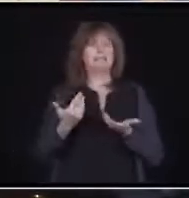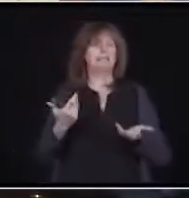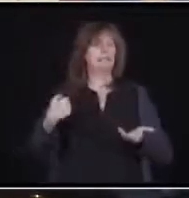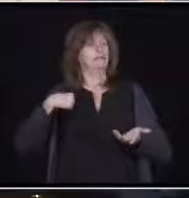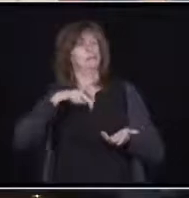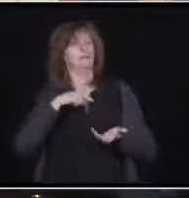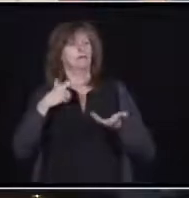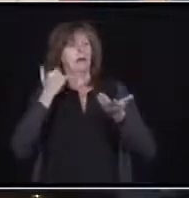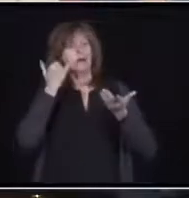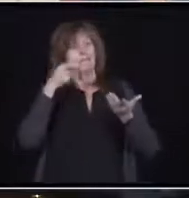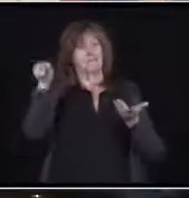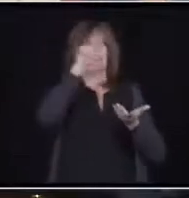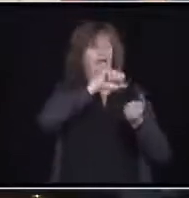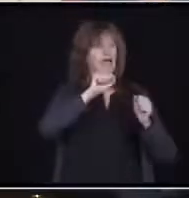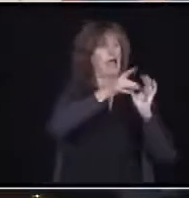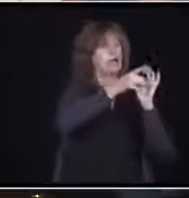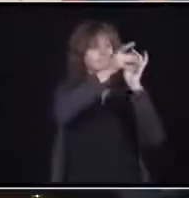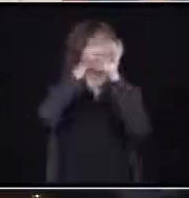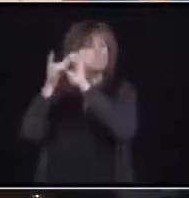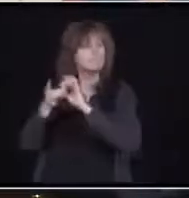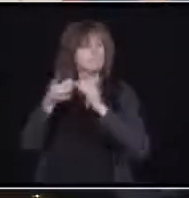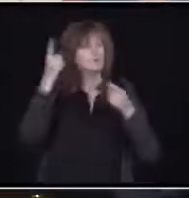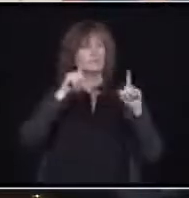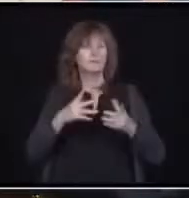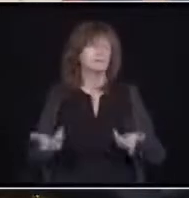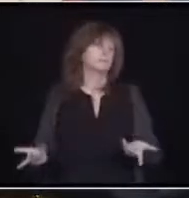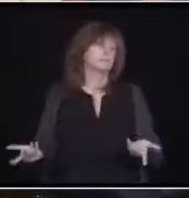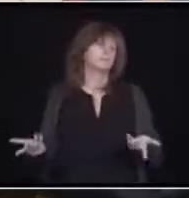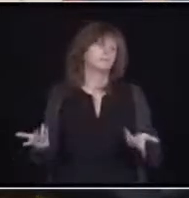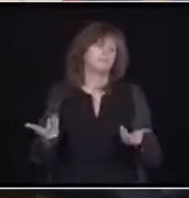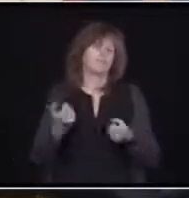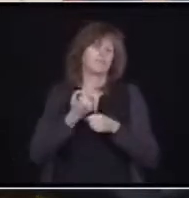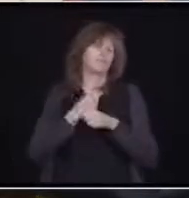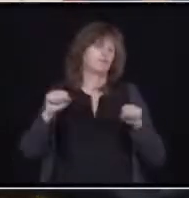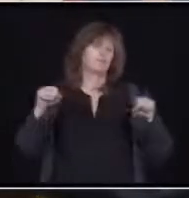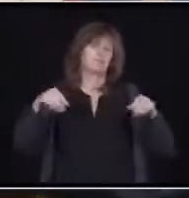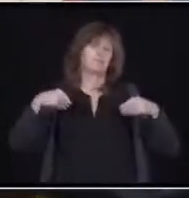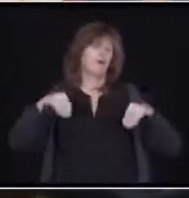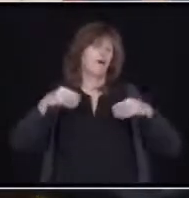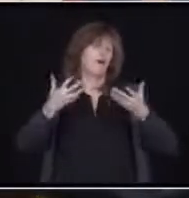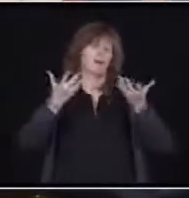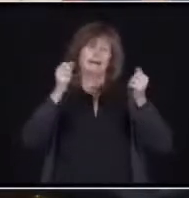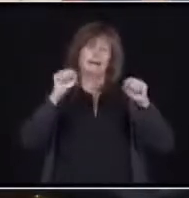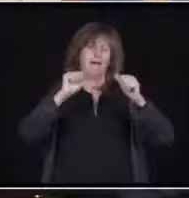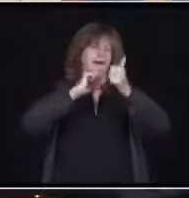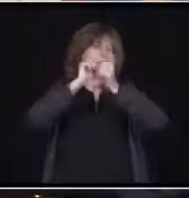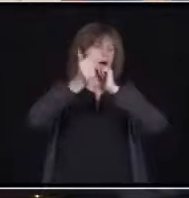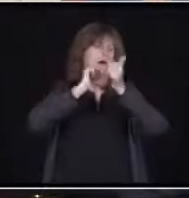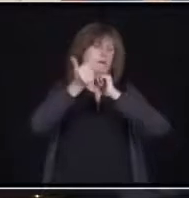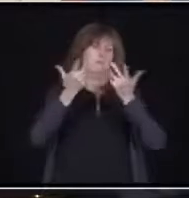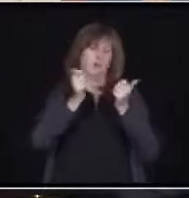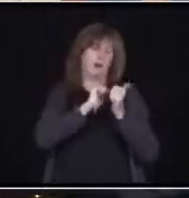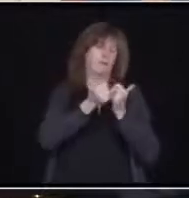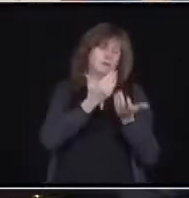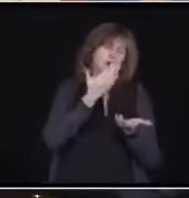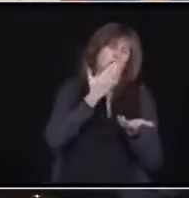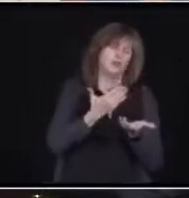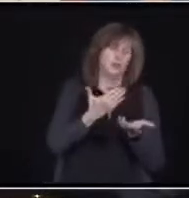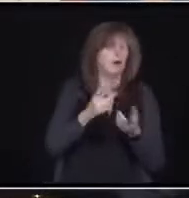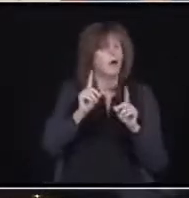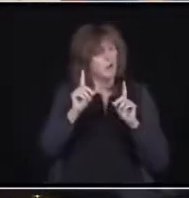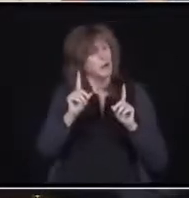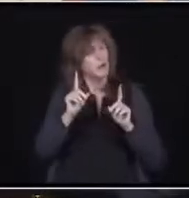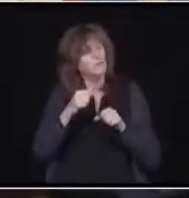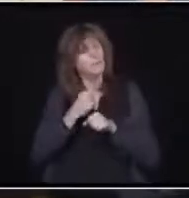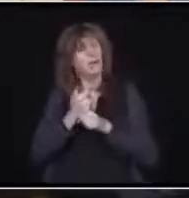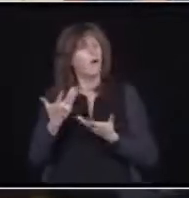guess in a free market society, everyone's going at each other. And I think competition is good. But I'd make life a lot easier. it is a